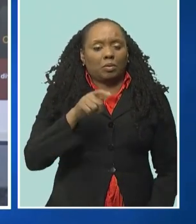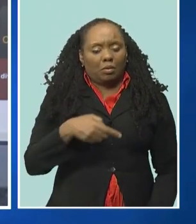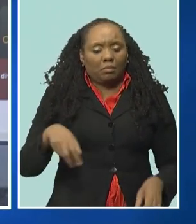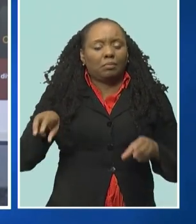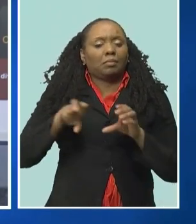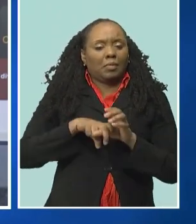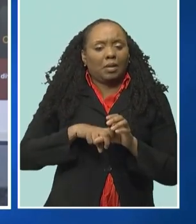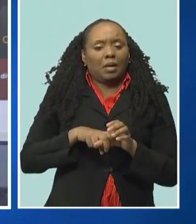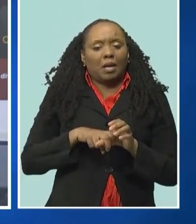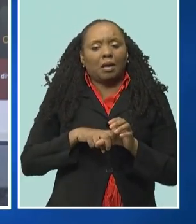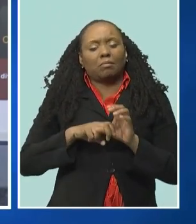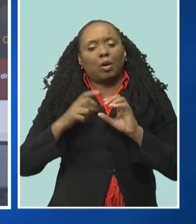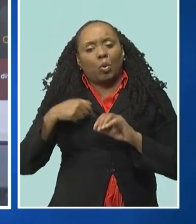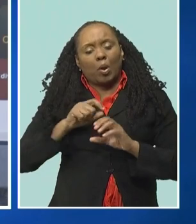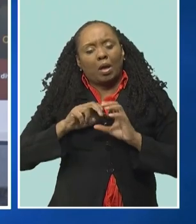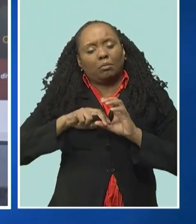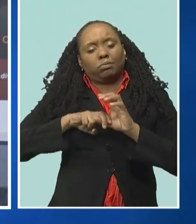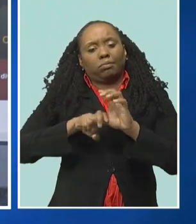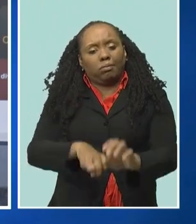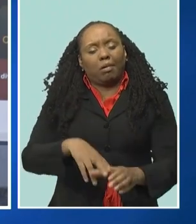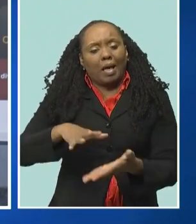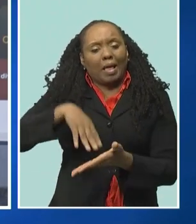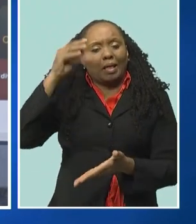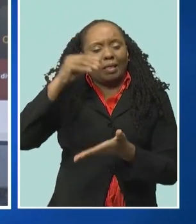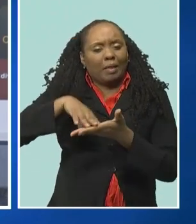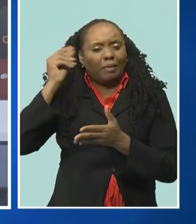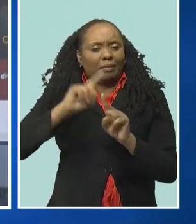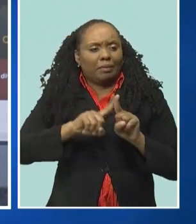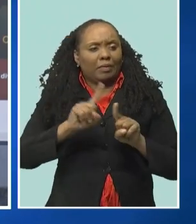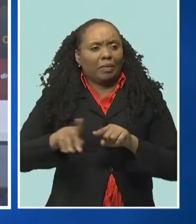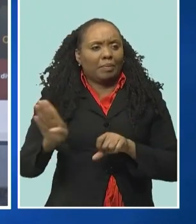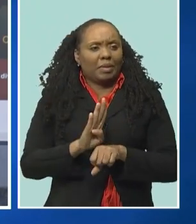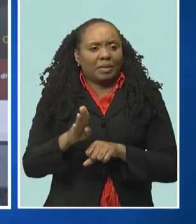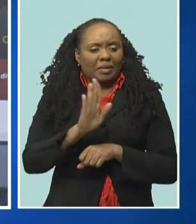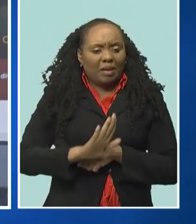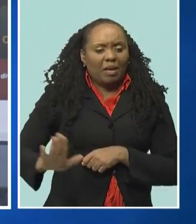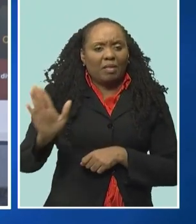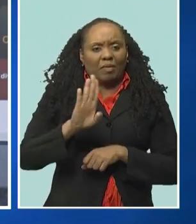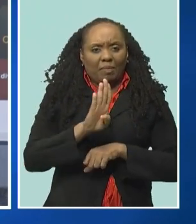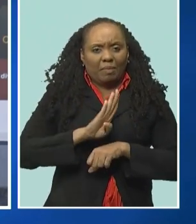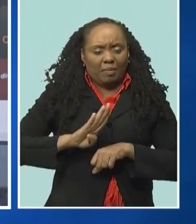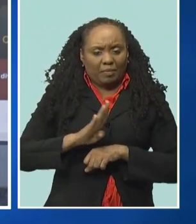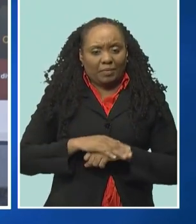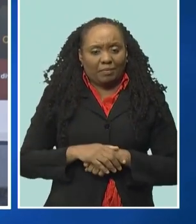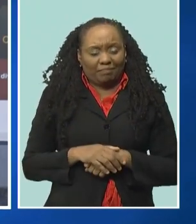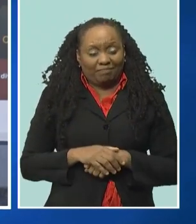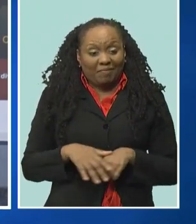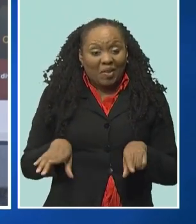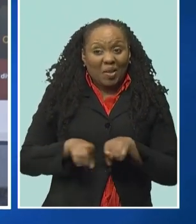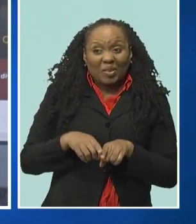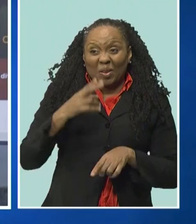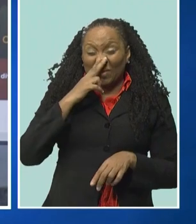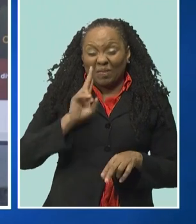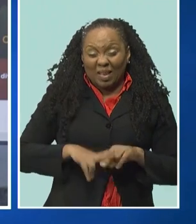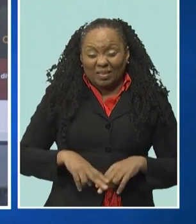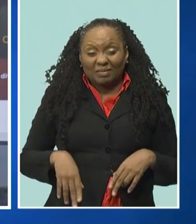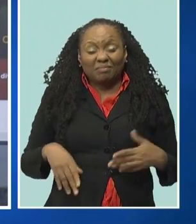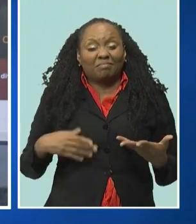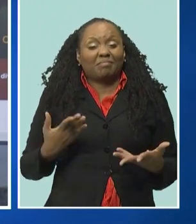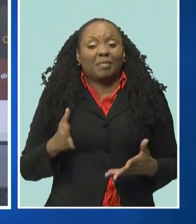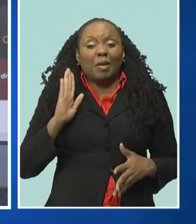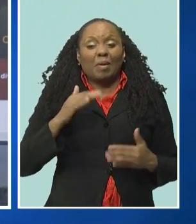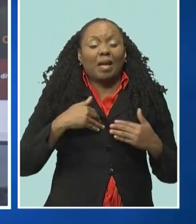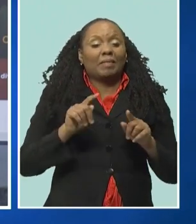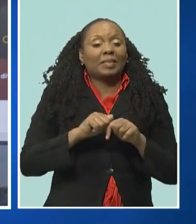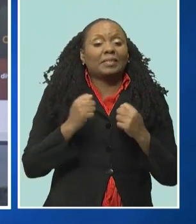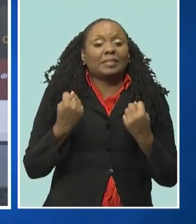spaces and we learn about different businesses around the island and we get to have some fun as well. So you're going to do team building and we're